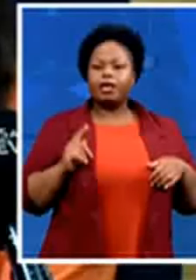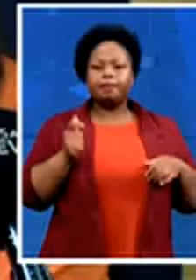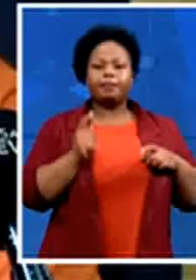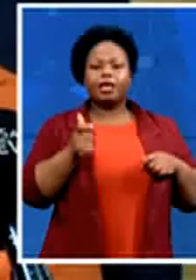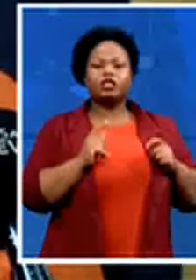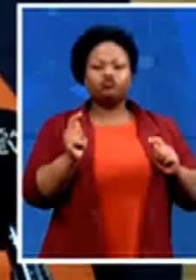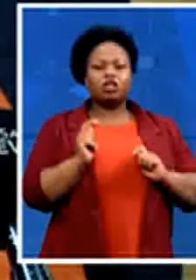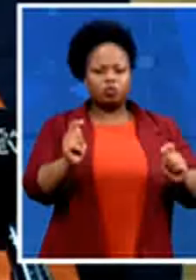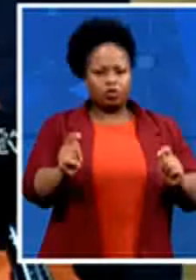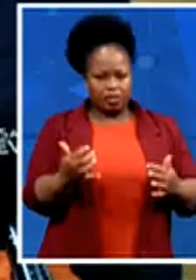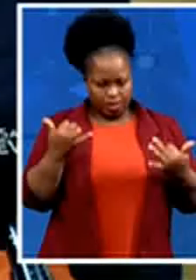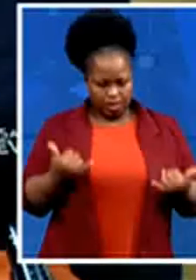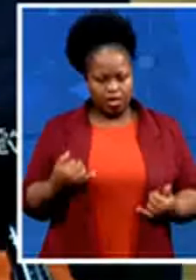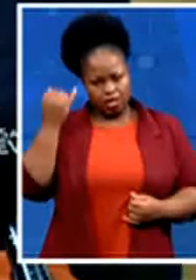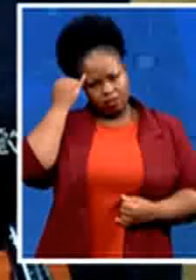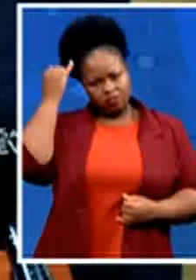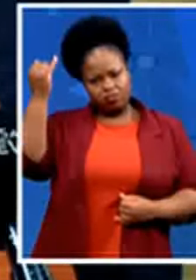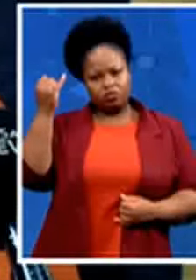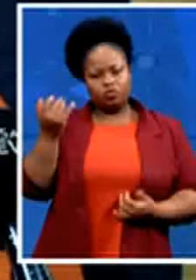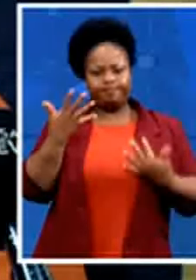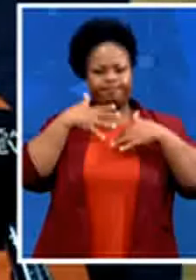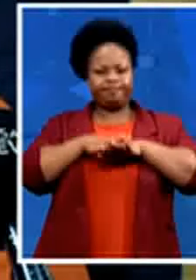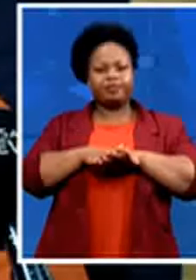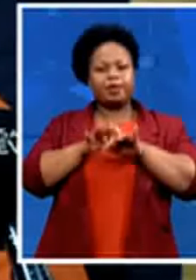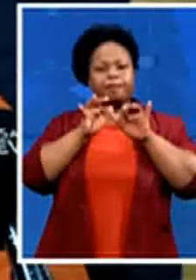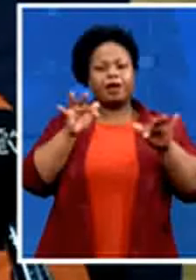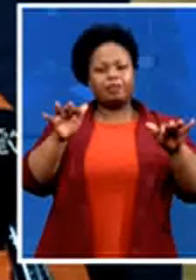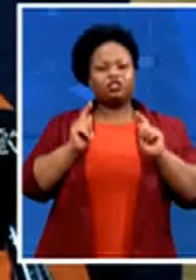under one single transport entity